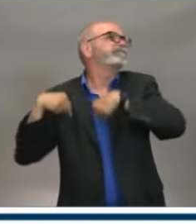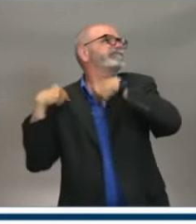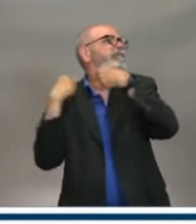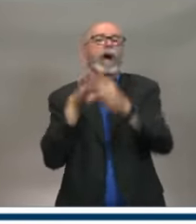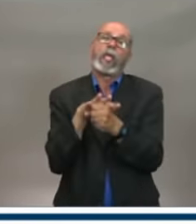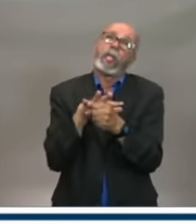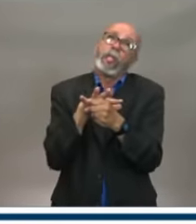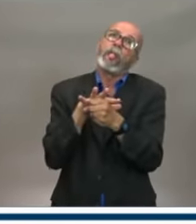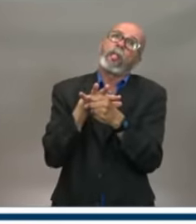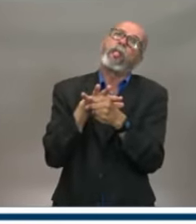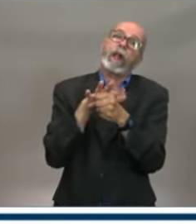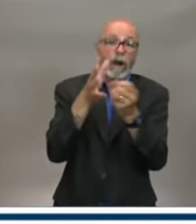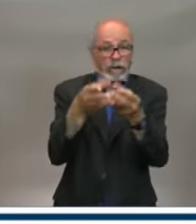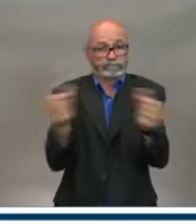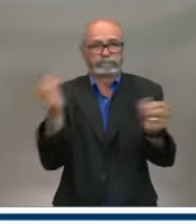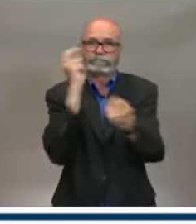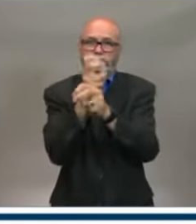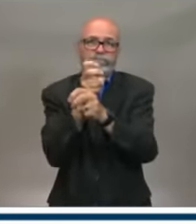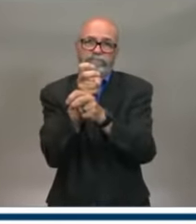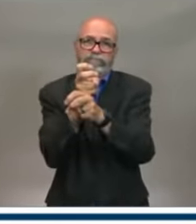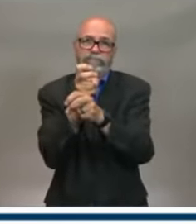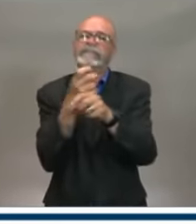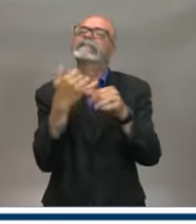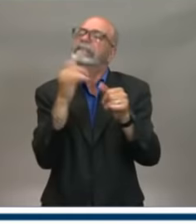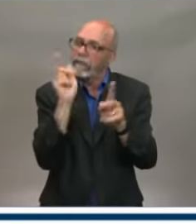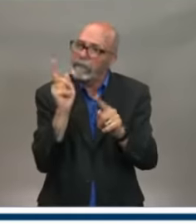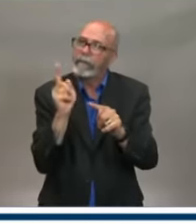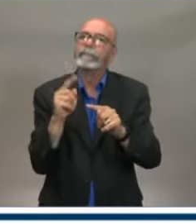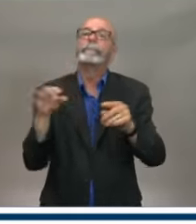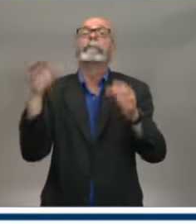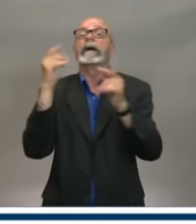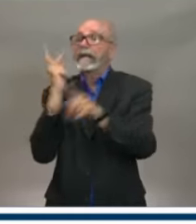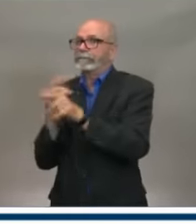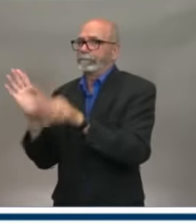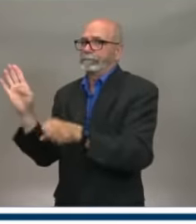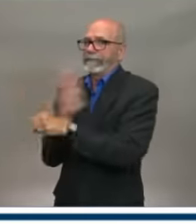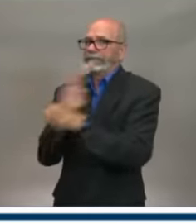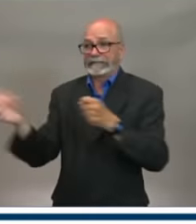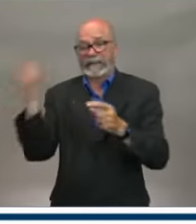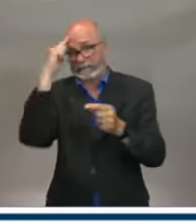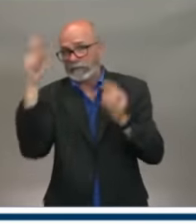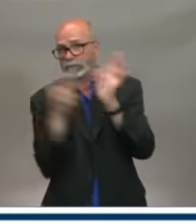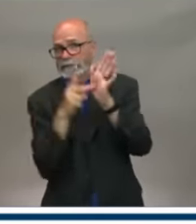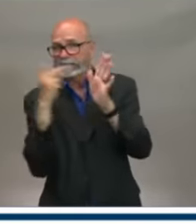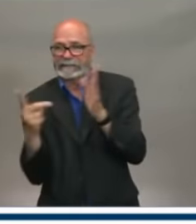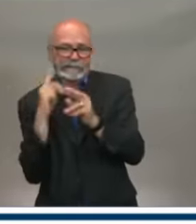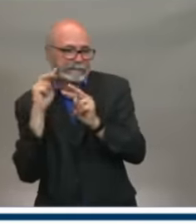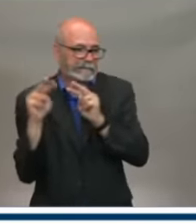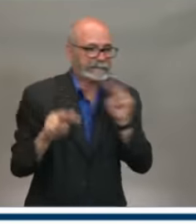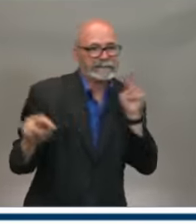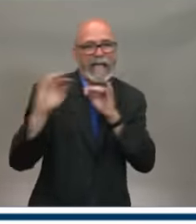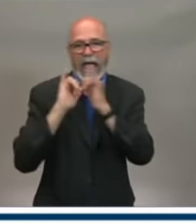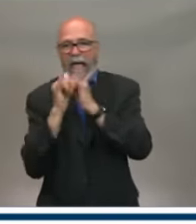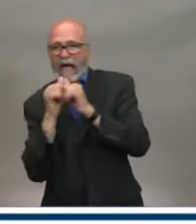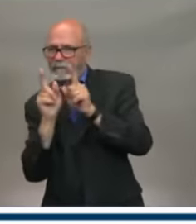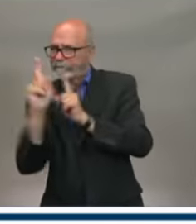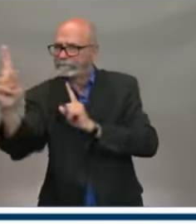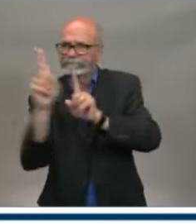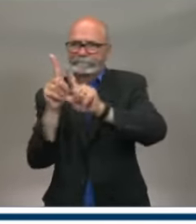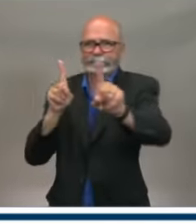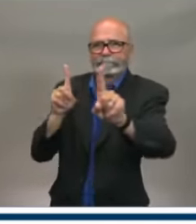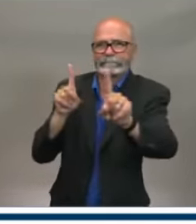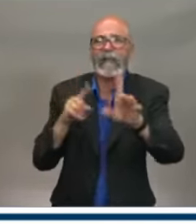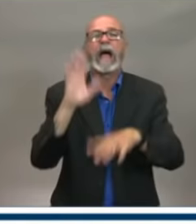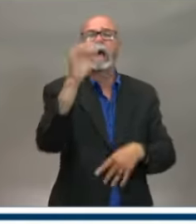other organizations need to find a way to respect the physical distance rule. If a business is too small to ensure the two meters